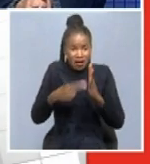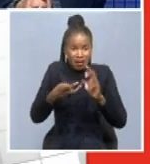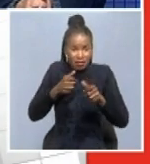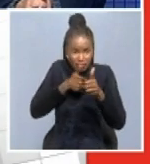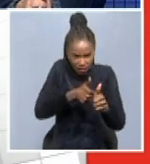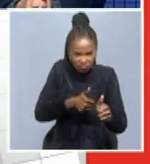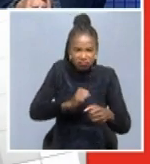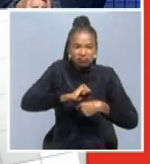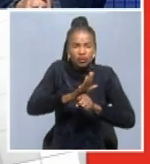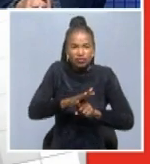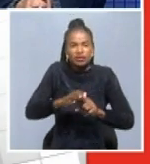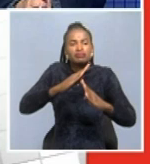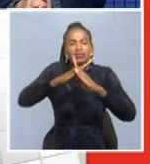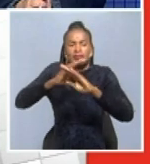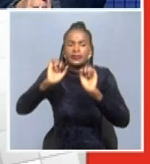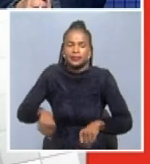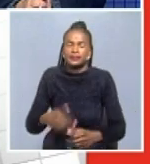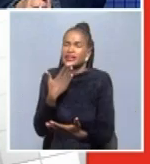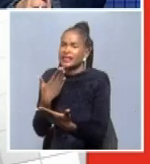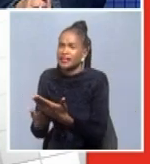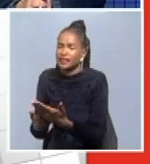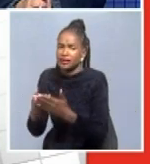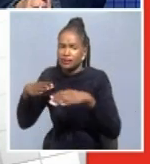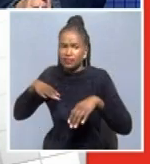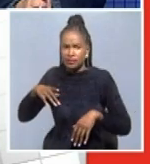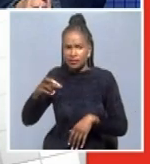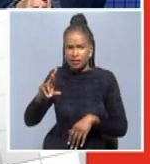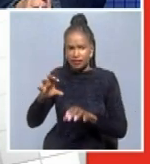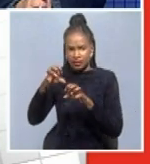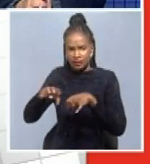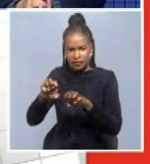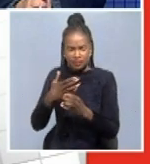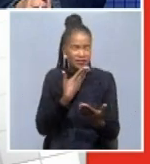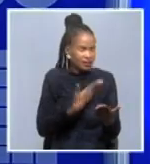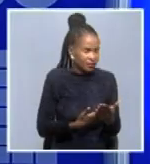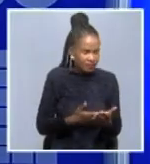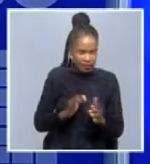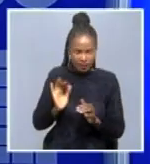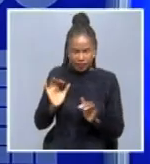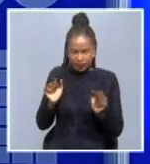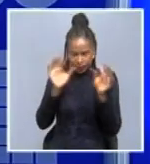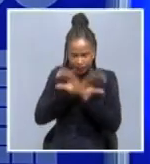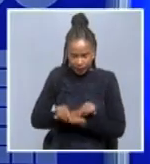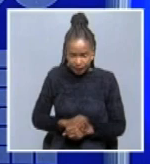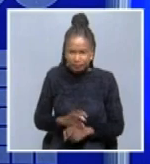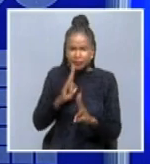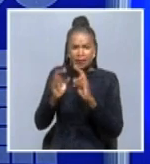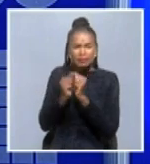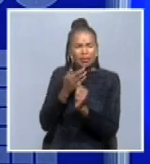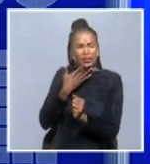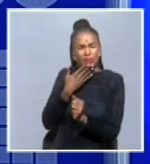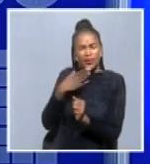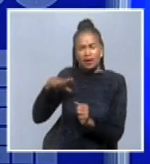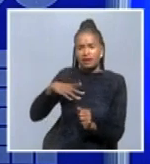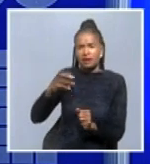Governor Neville Andre, thank you so much for that brief. Thank you for having me and good night. Good night. And that was the Irongo Governor talking to